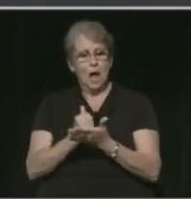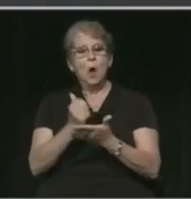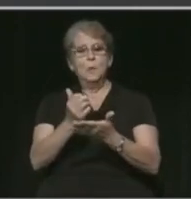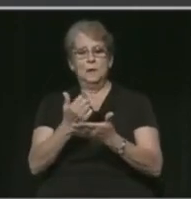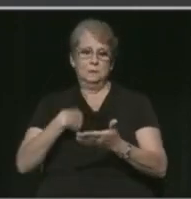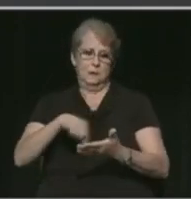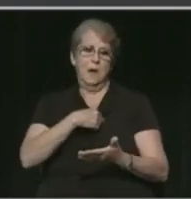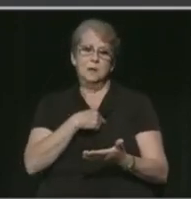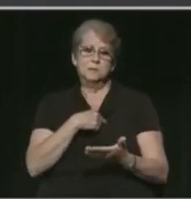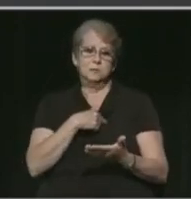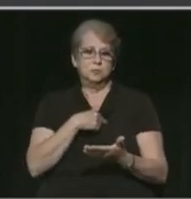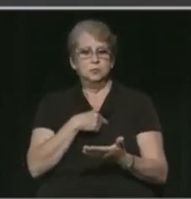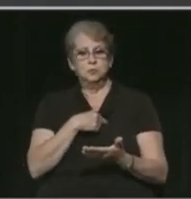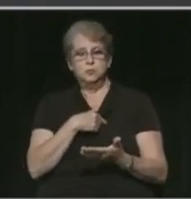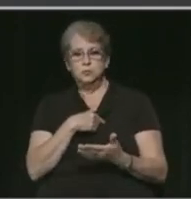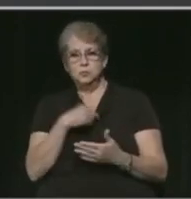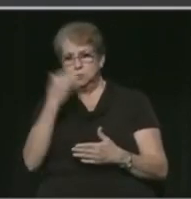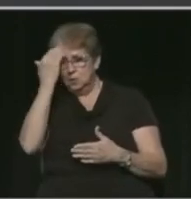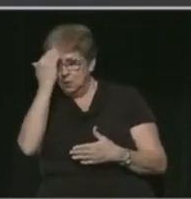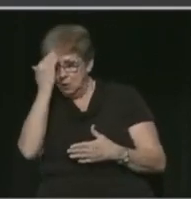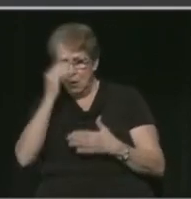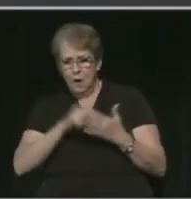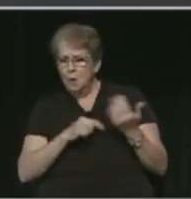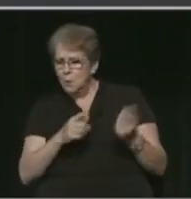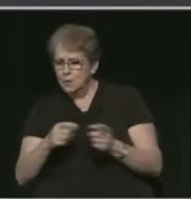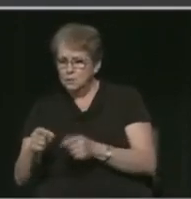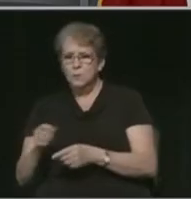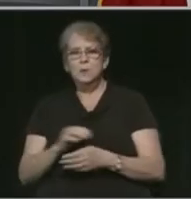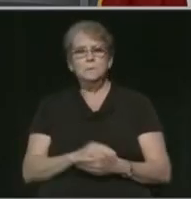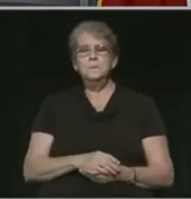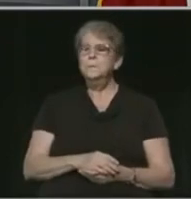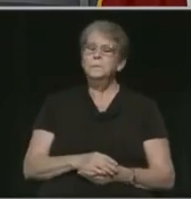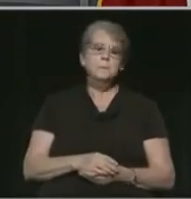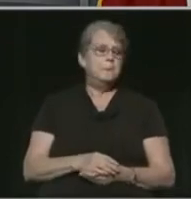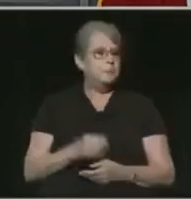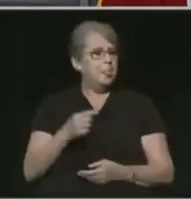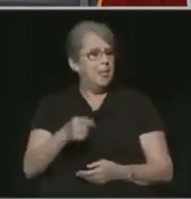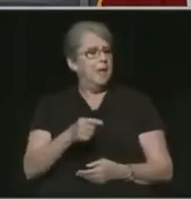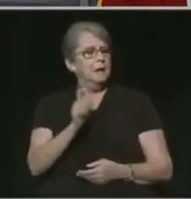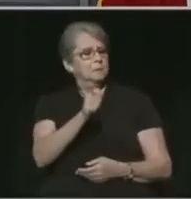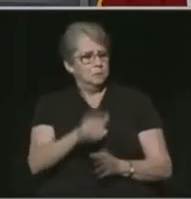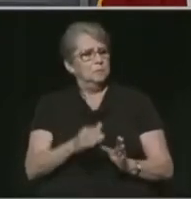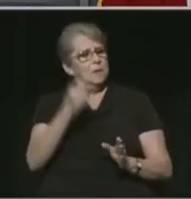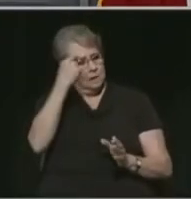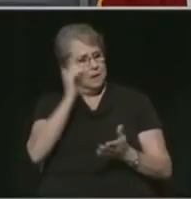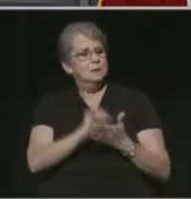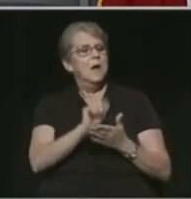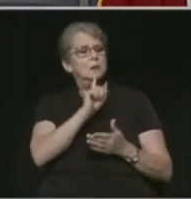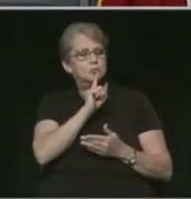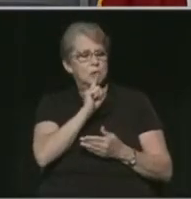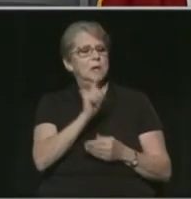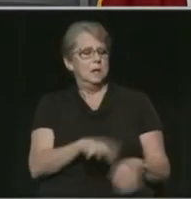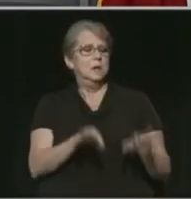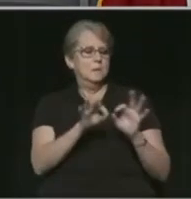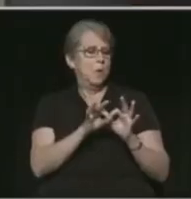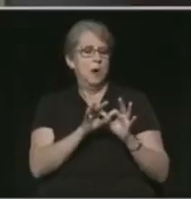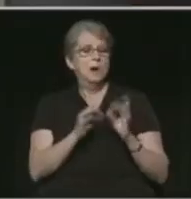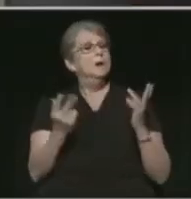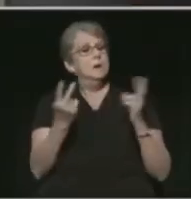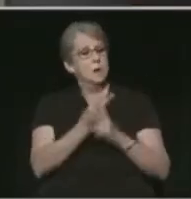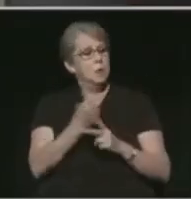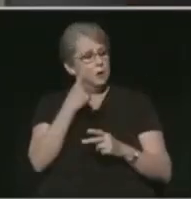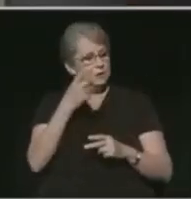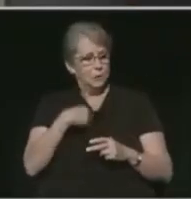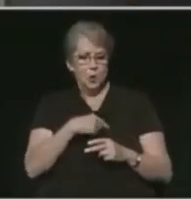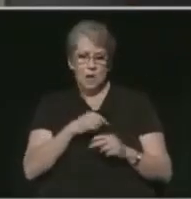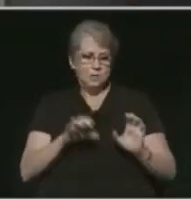you know, stay on the front side of this curve. I think that's really important. The worst thing for us